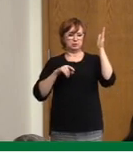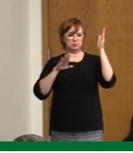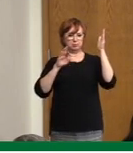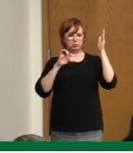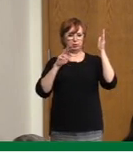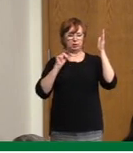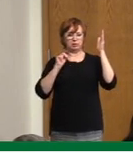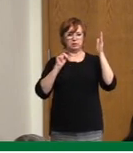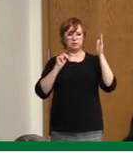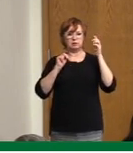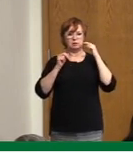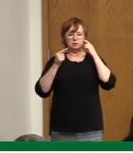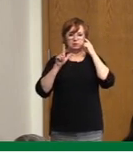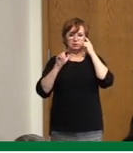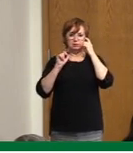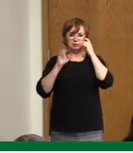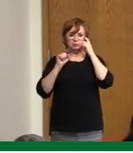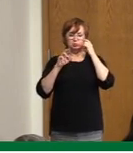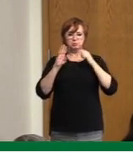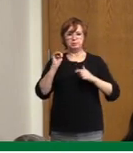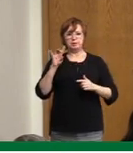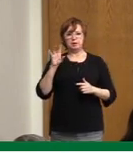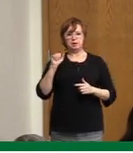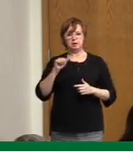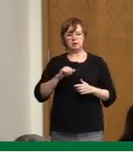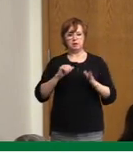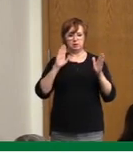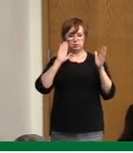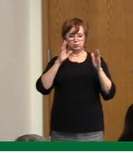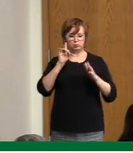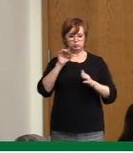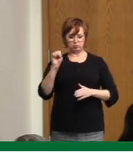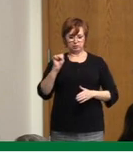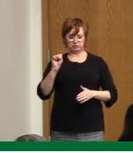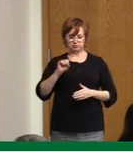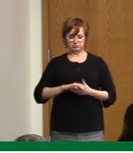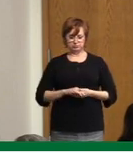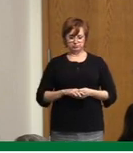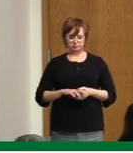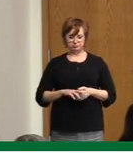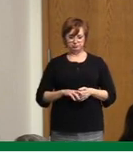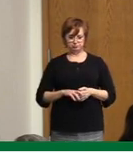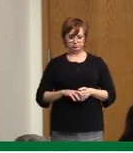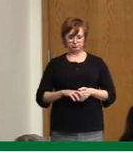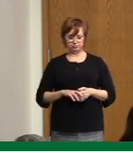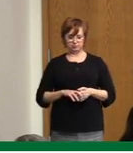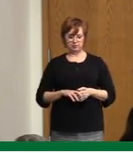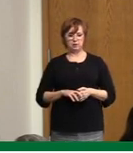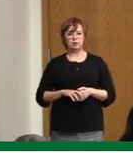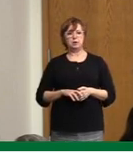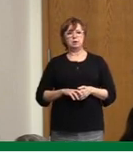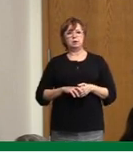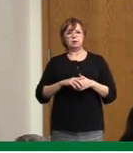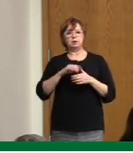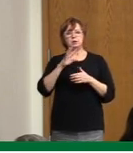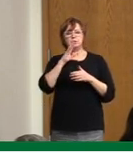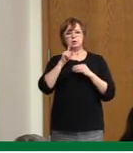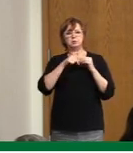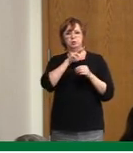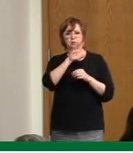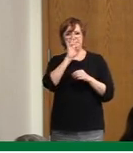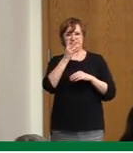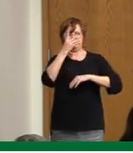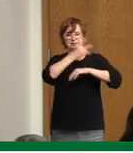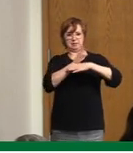Zinchuk with Glacier Media. Dr. Schaub, using the seven-day averages, North Dakota